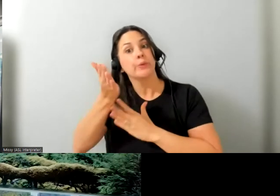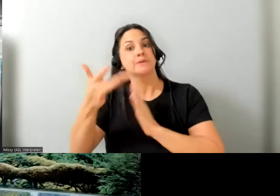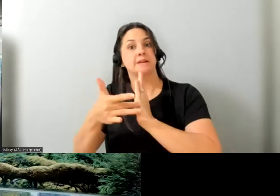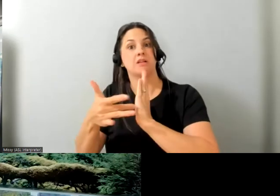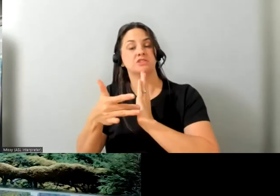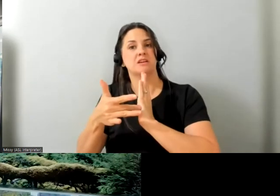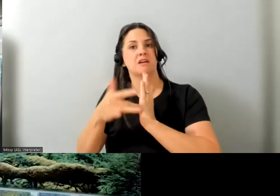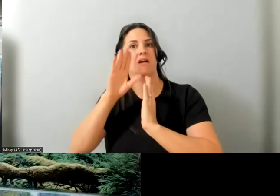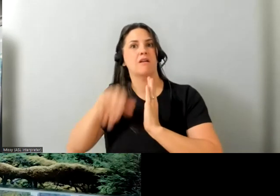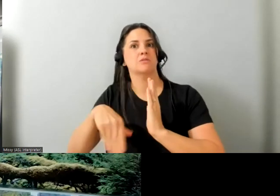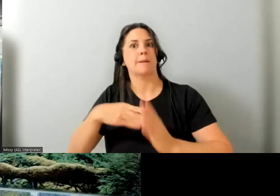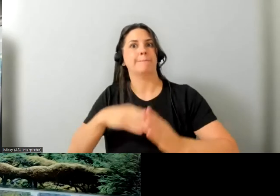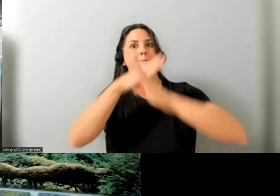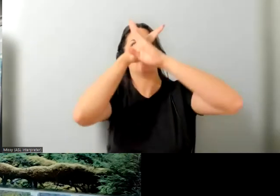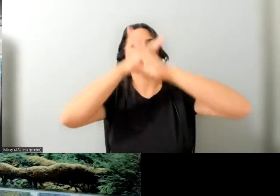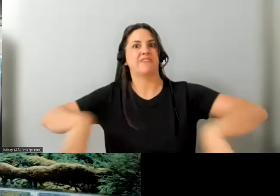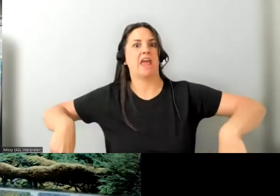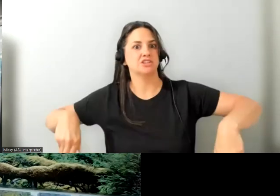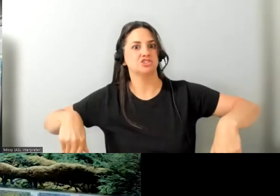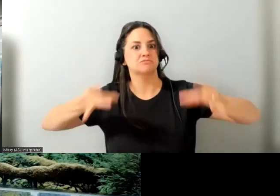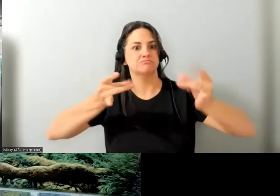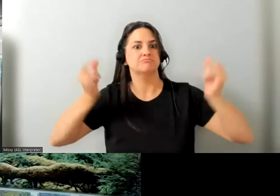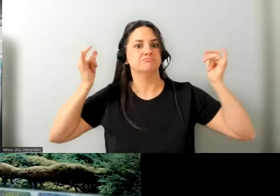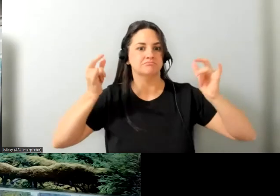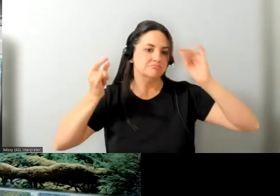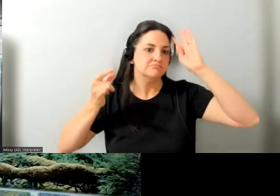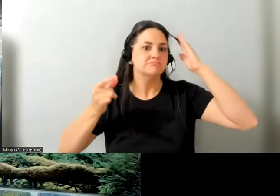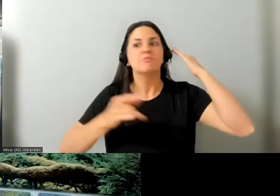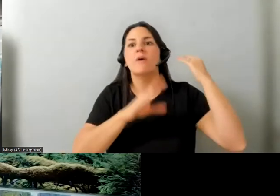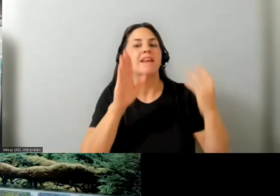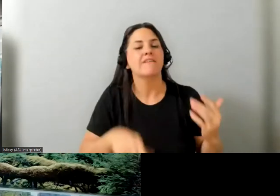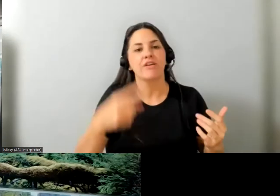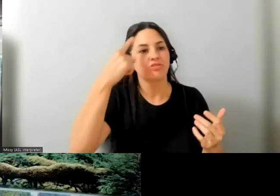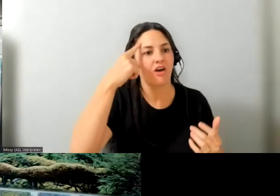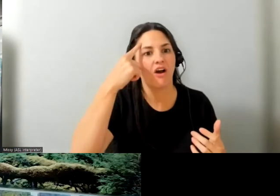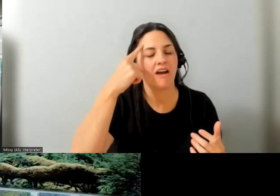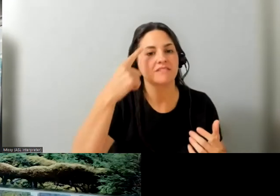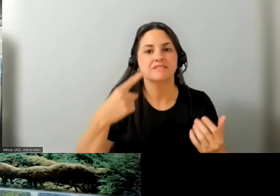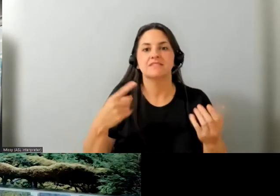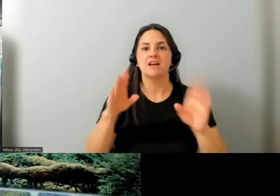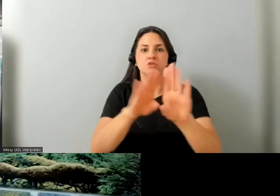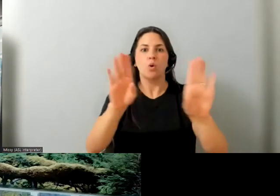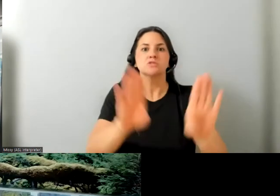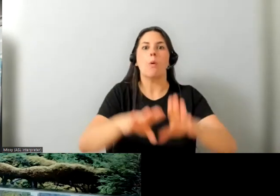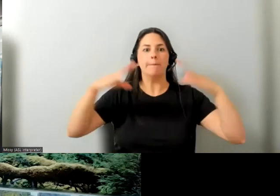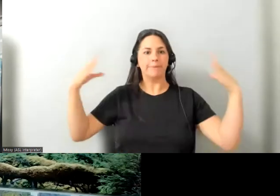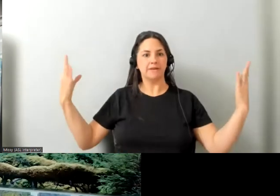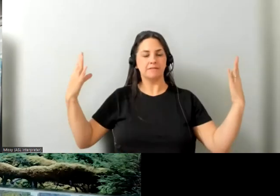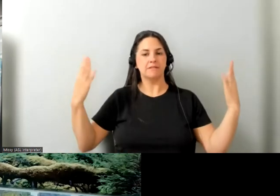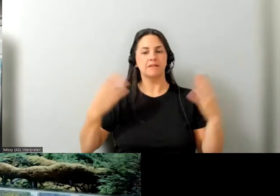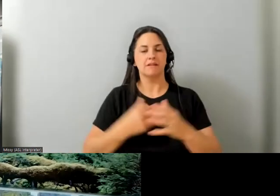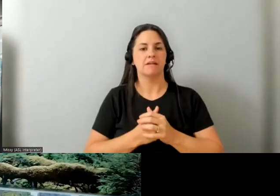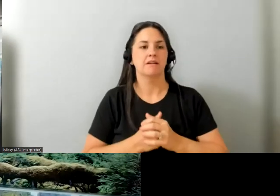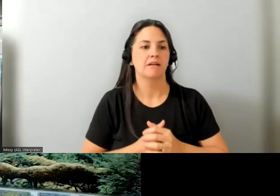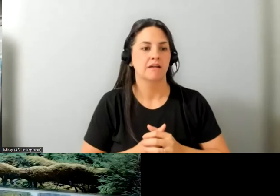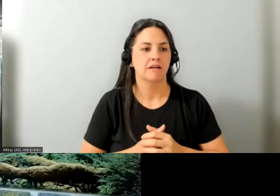had barriers vanish uh that we never anticipated how it doors would open because of the an issue for our